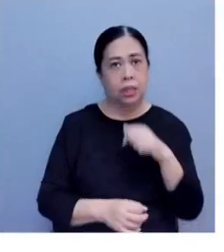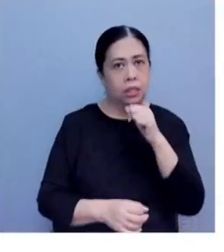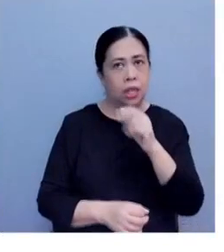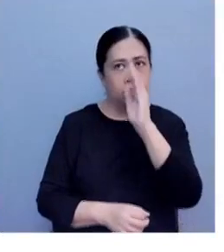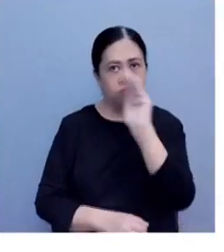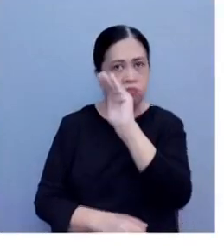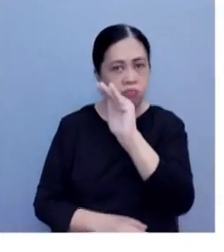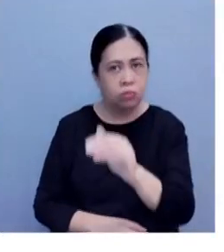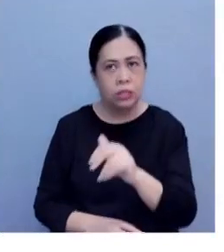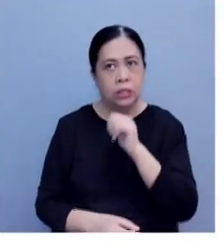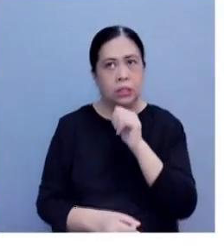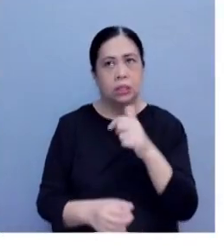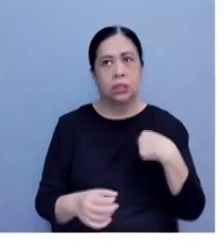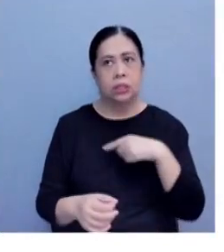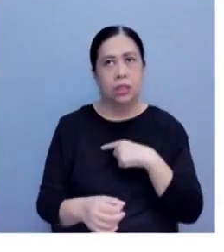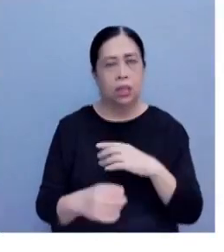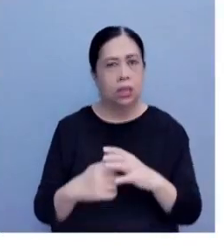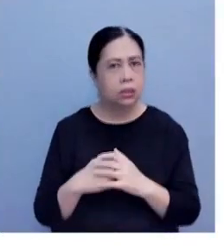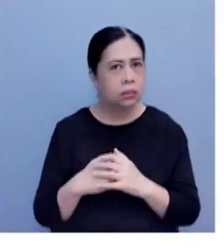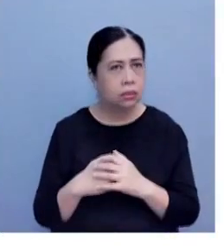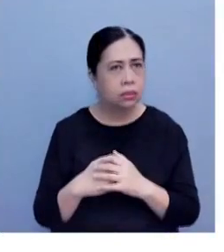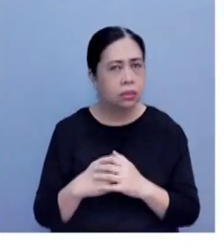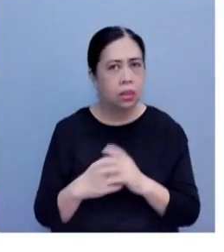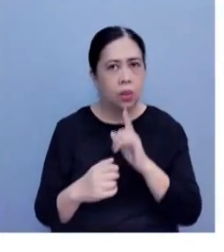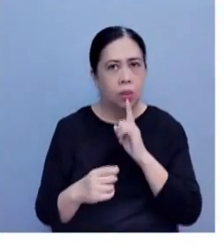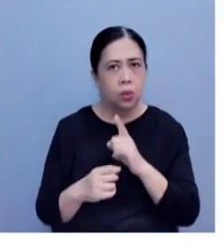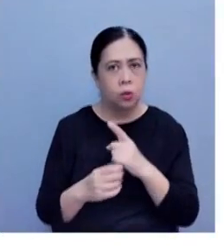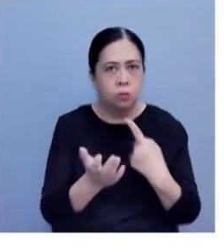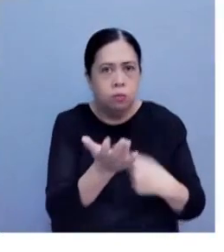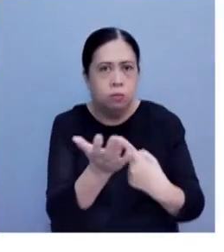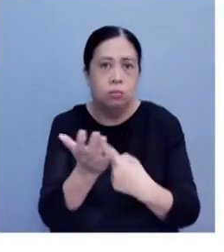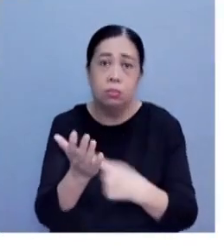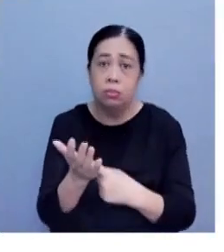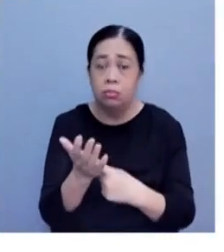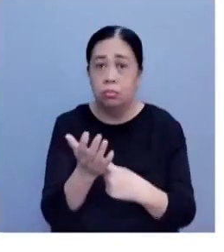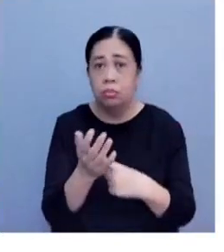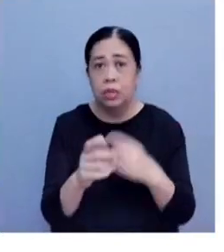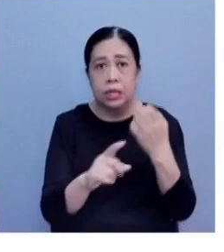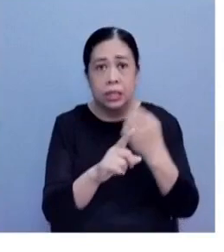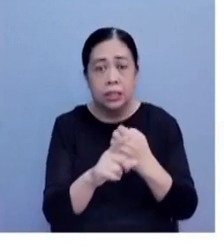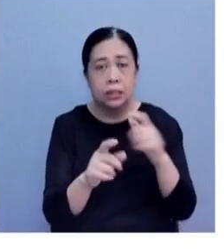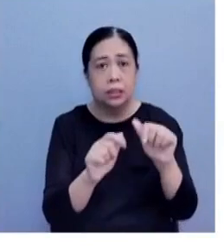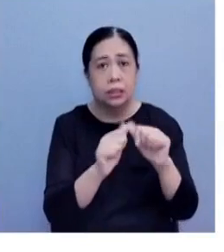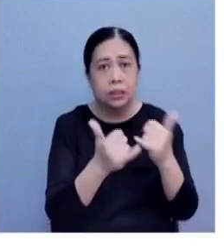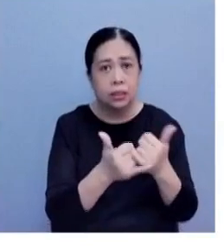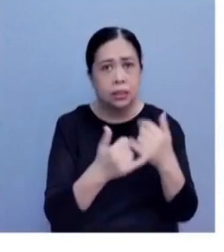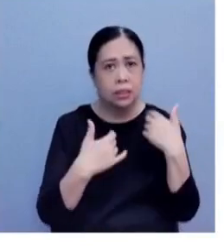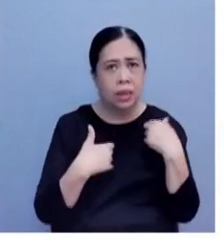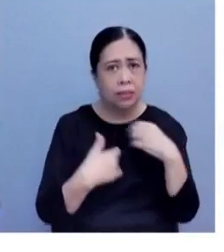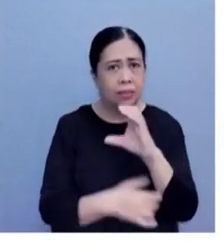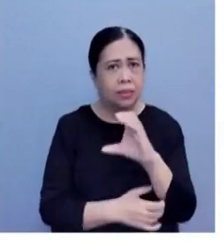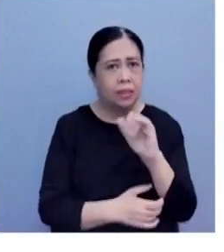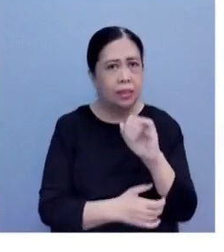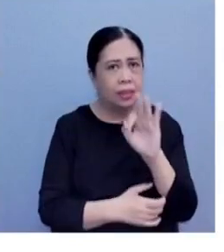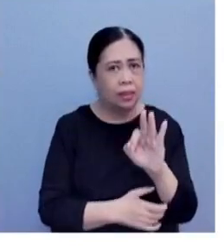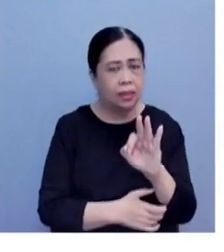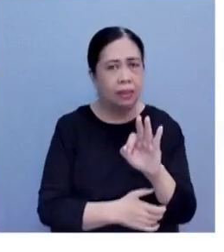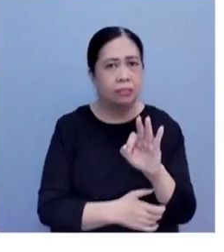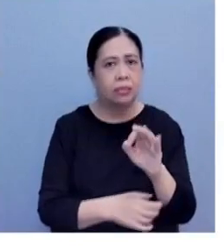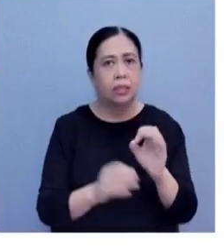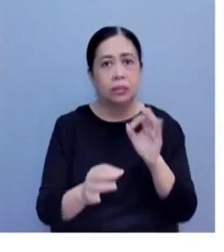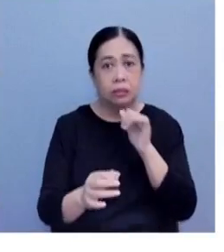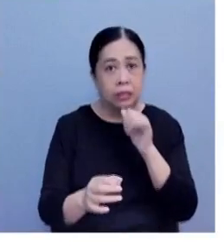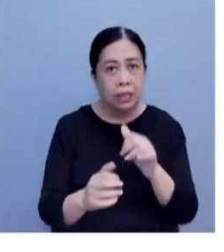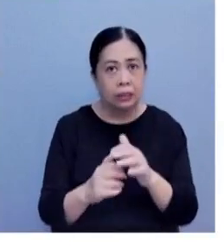hindi natin ito talaga tinalakay sa bawat ahensya na merong confidential fund or intelligence fund.